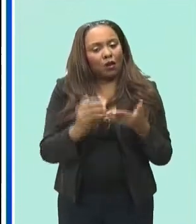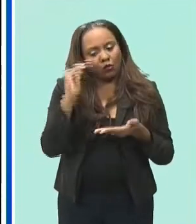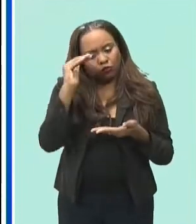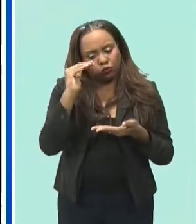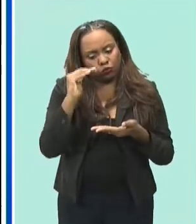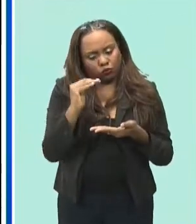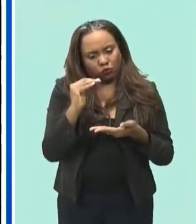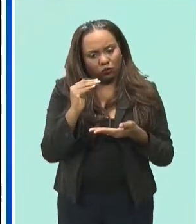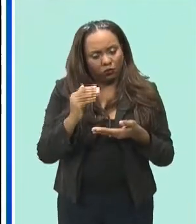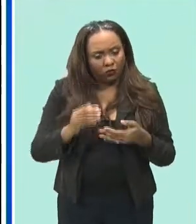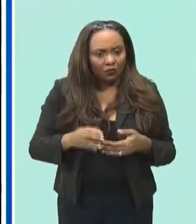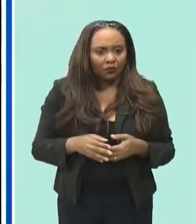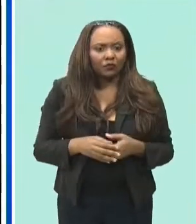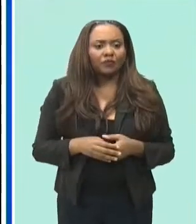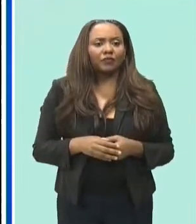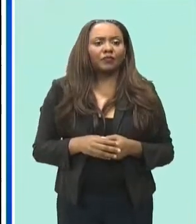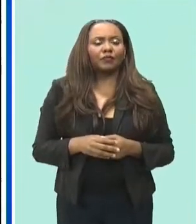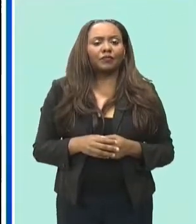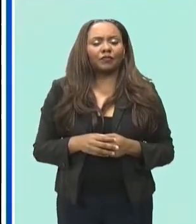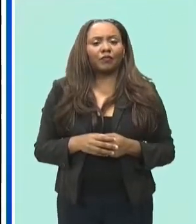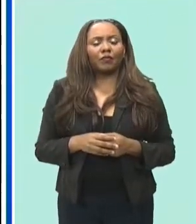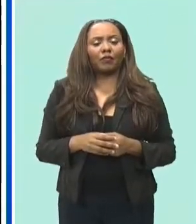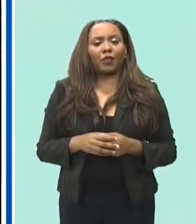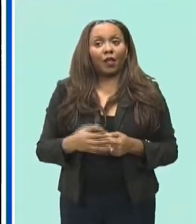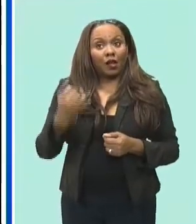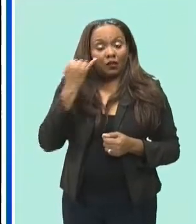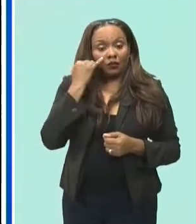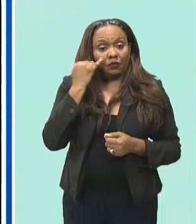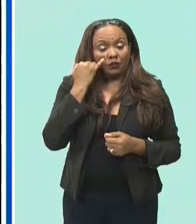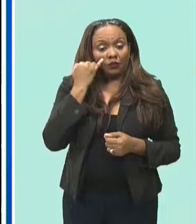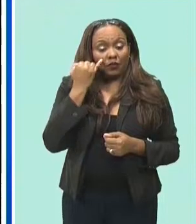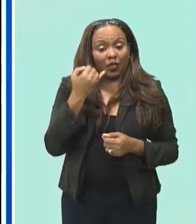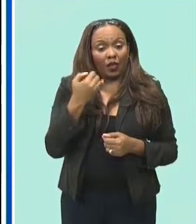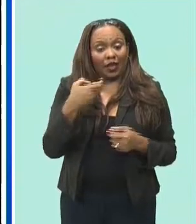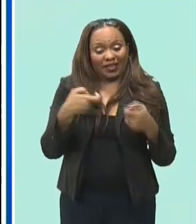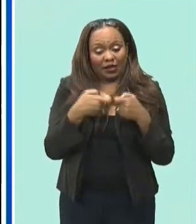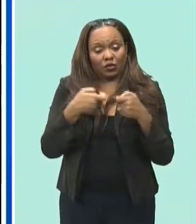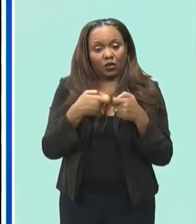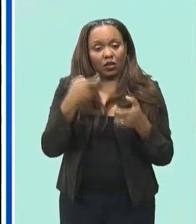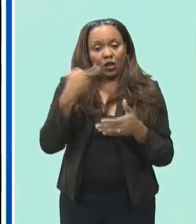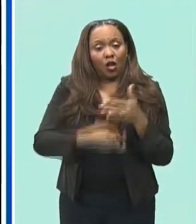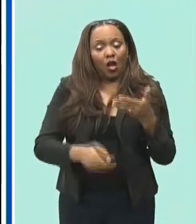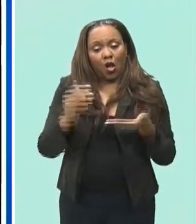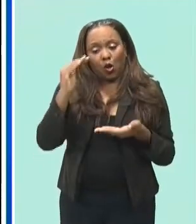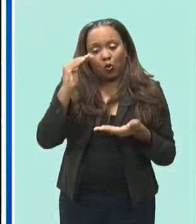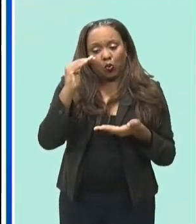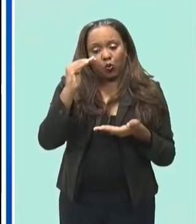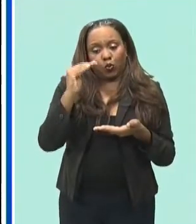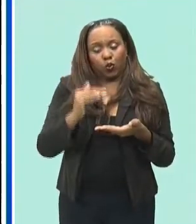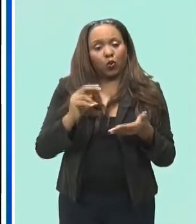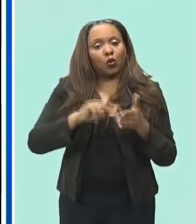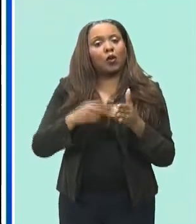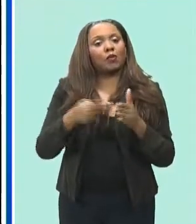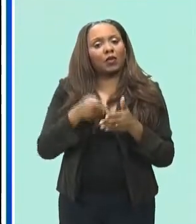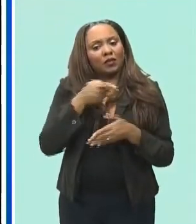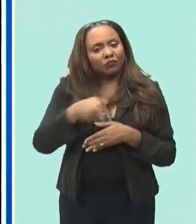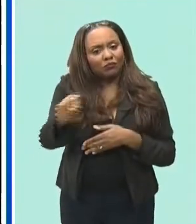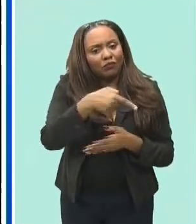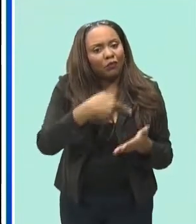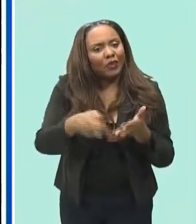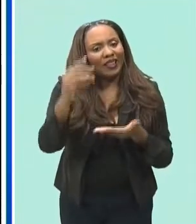and if the cost of electricity starts to come down then it's going to have to be passed on to the consumer